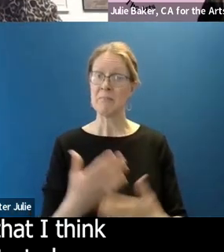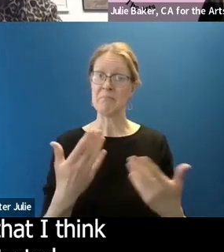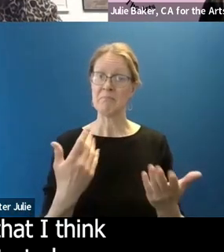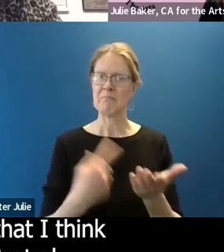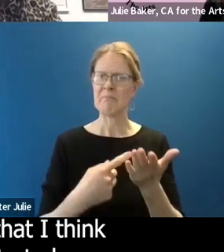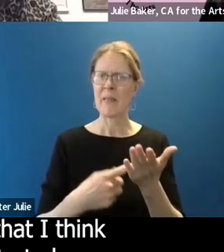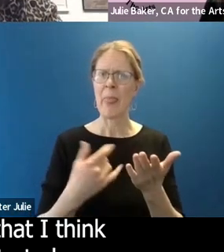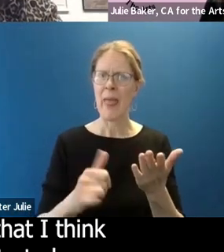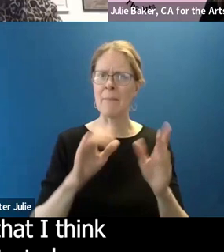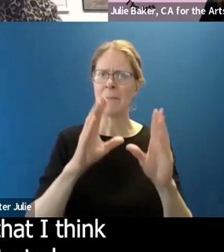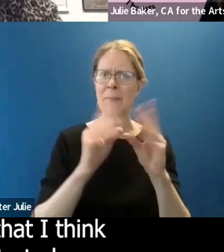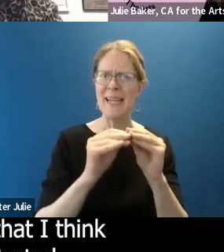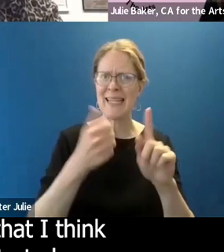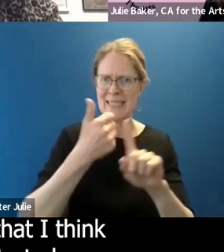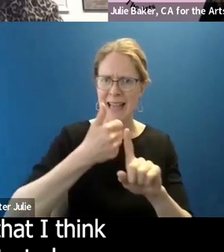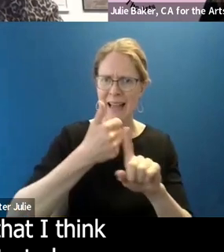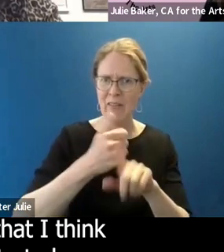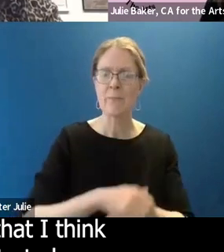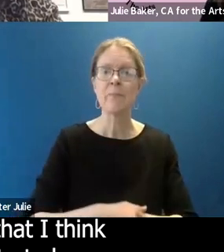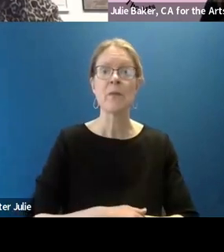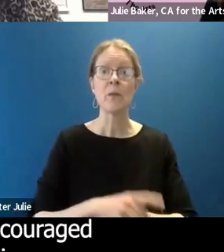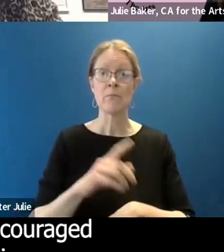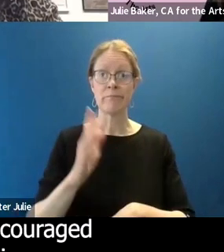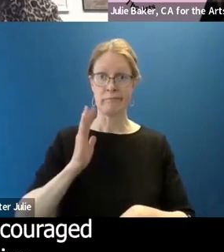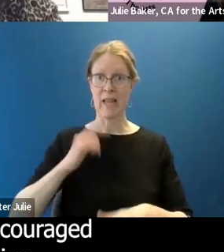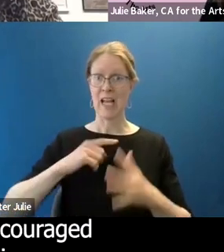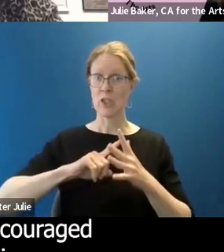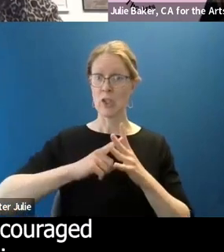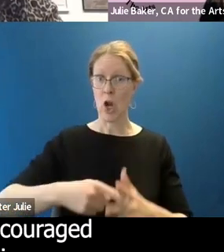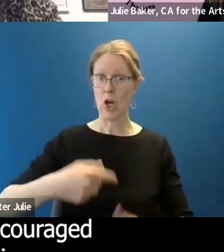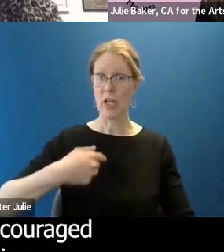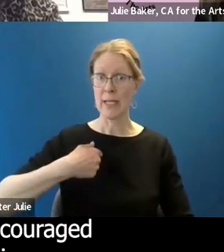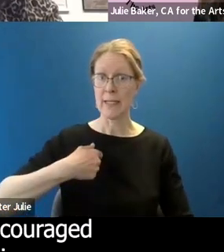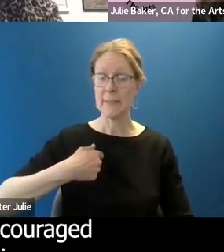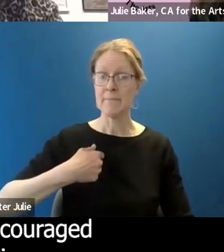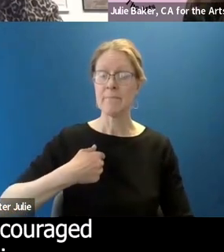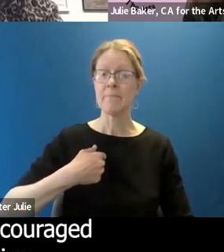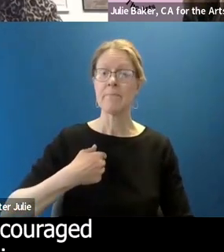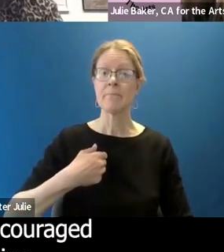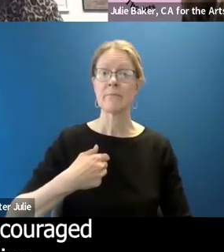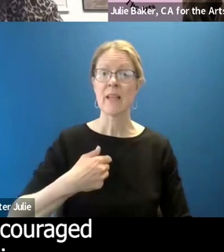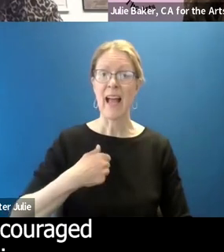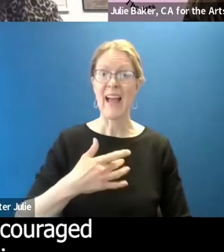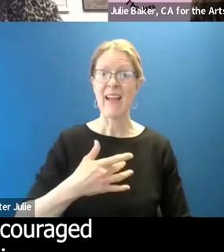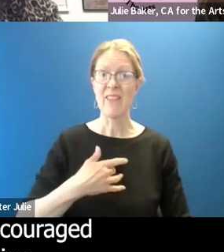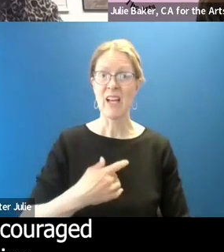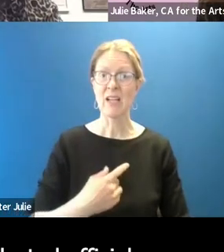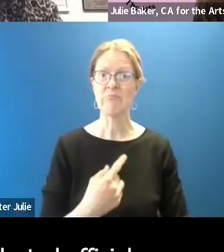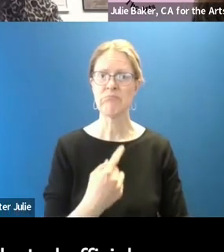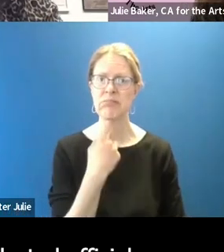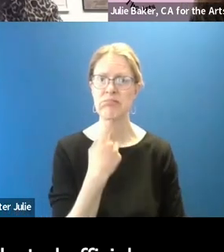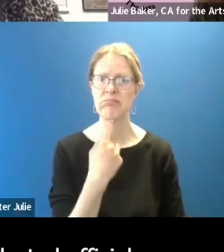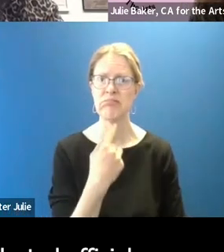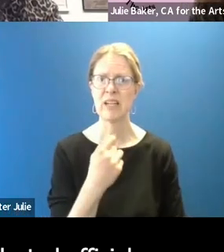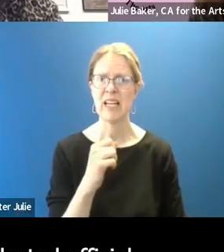itself. So one of the things that I think when I first got started, I would be super discouraged if I got a meeting